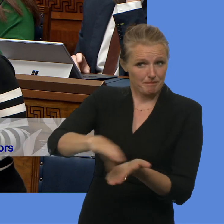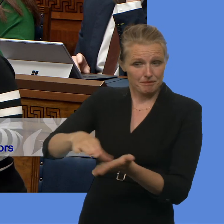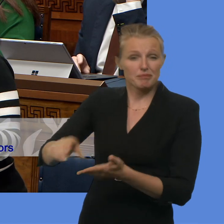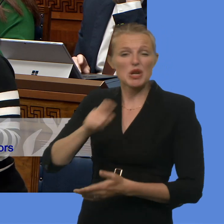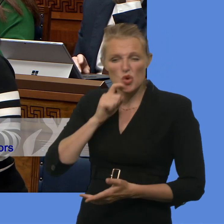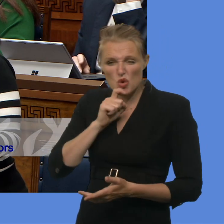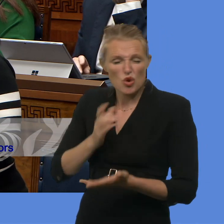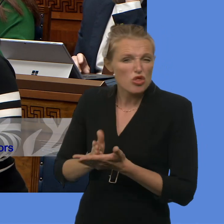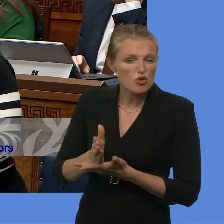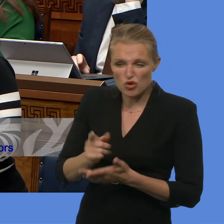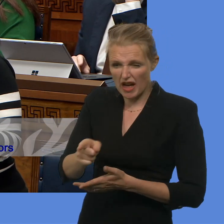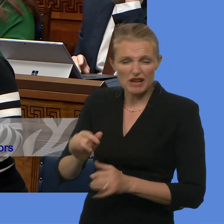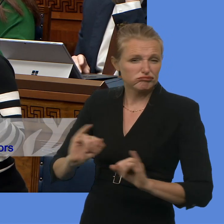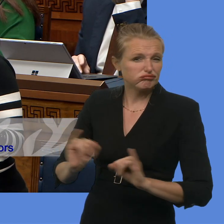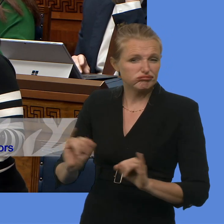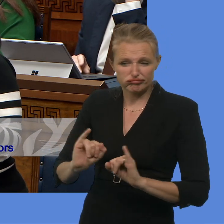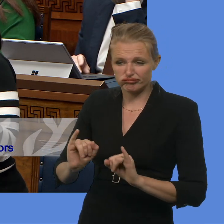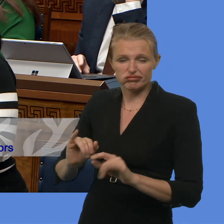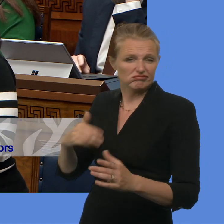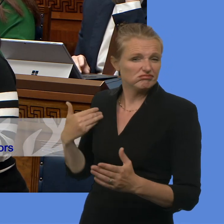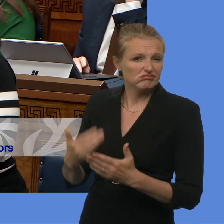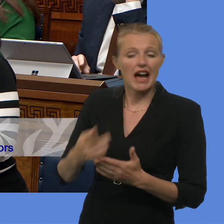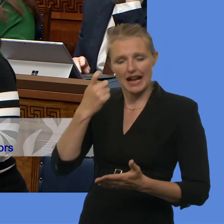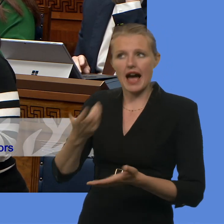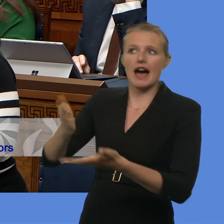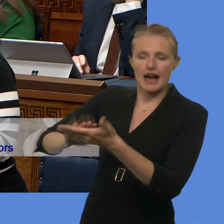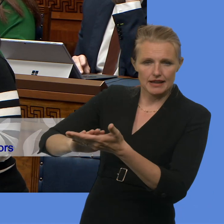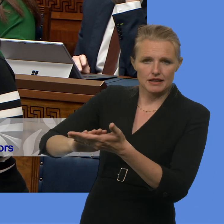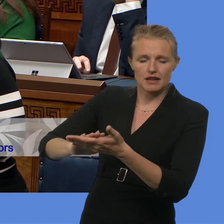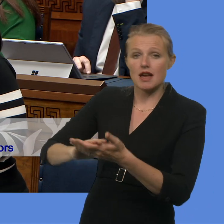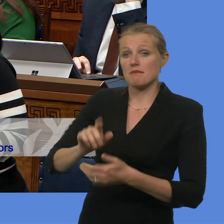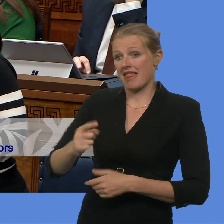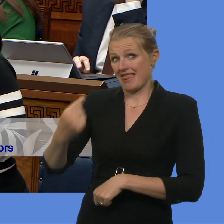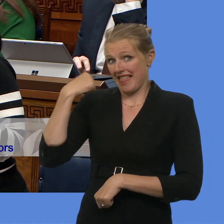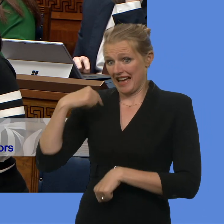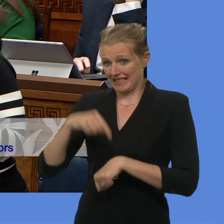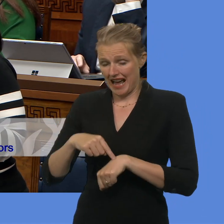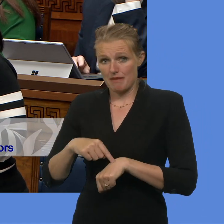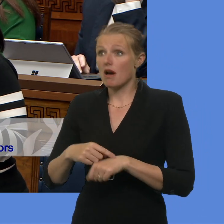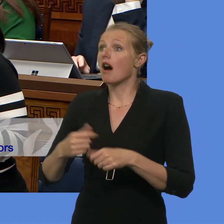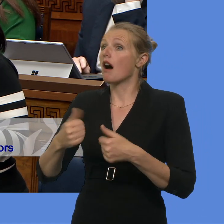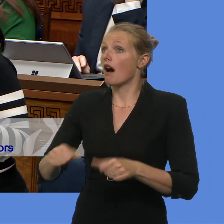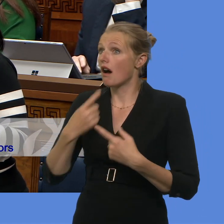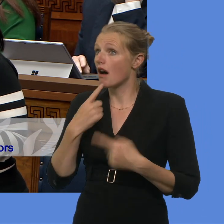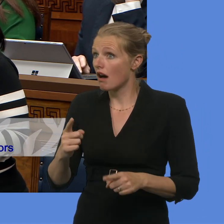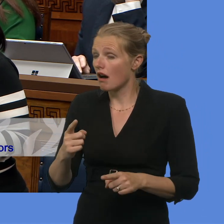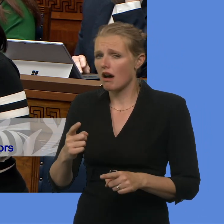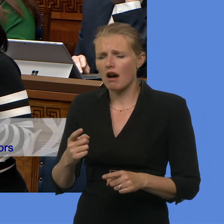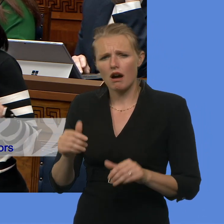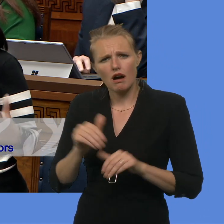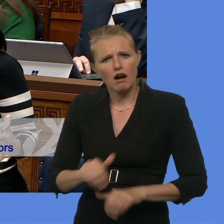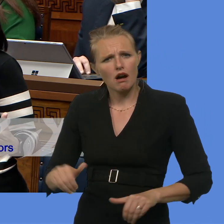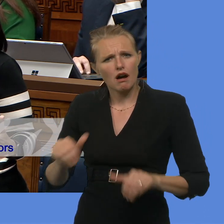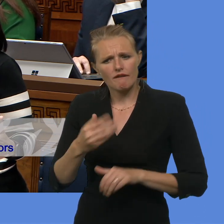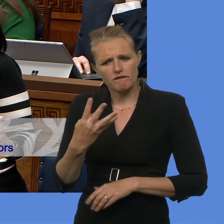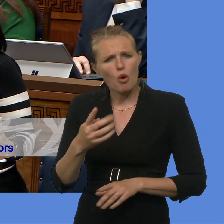had to wait about four years really from that indication until the redress scheme was set up. To what degree can you commit that the redress scheme will sit